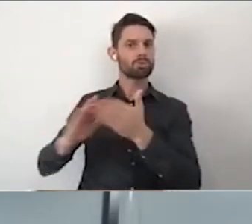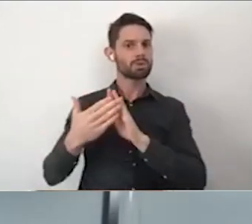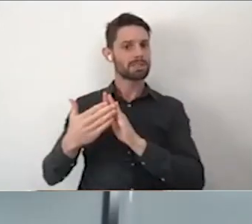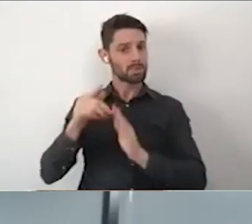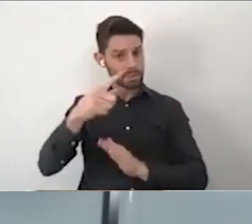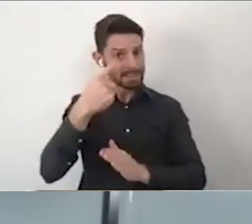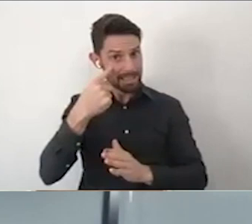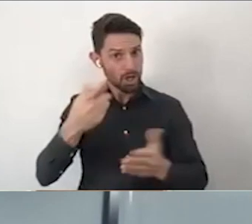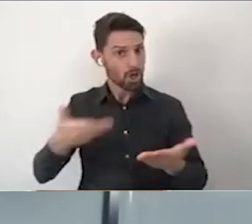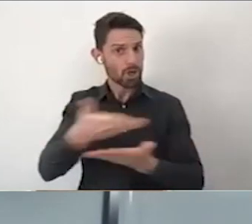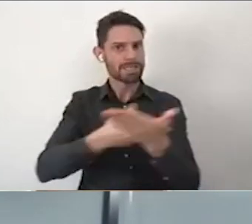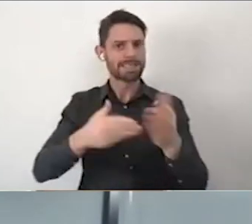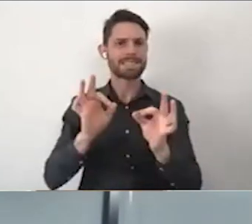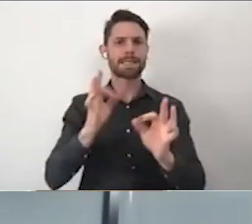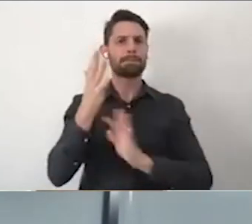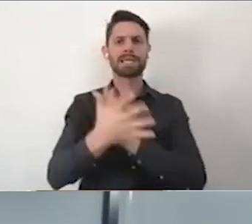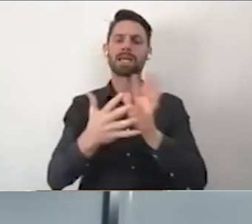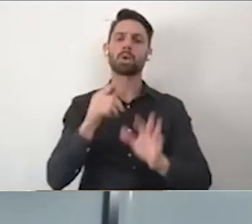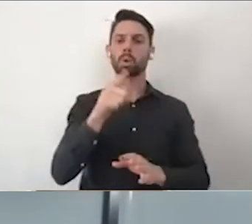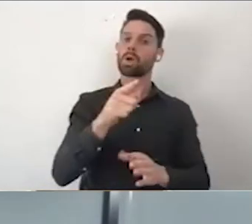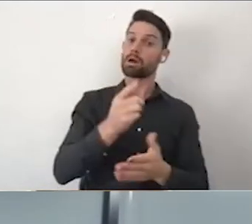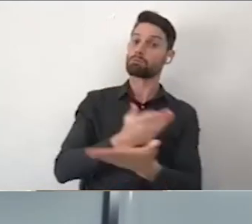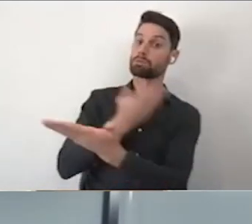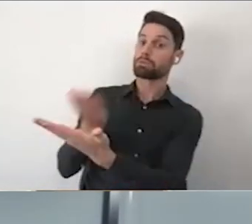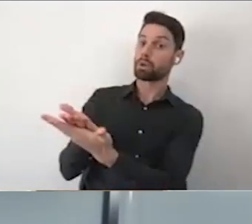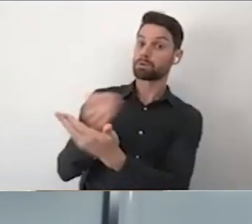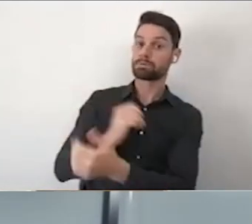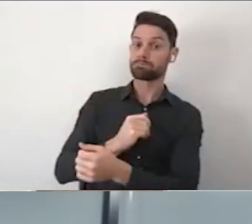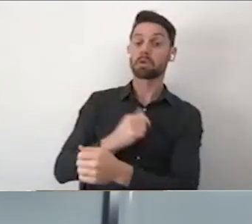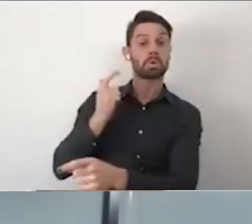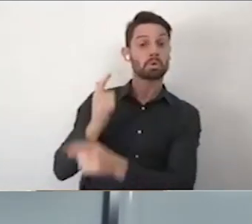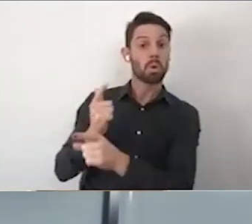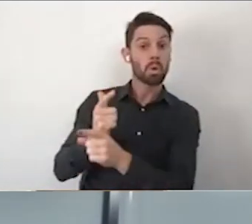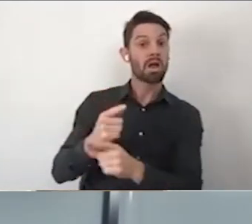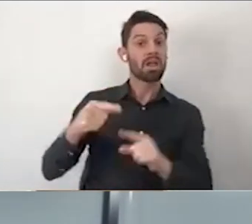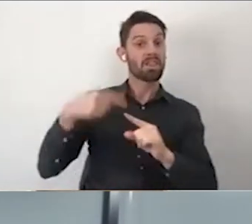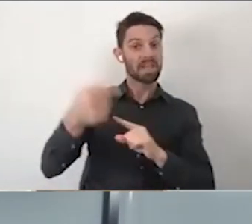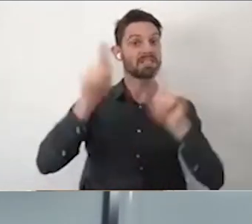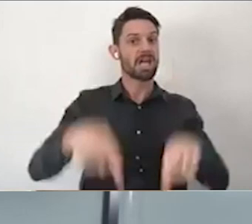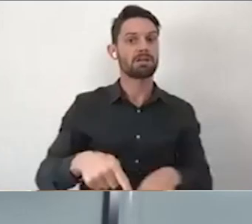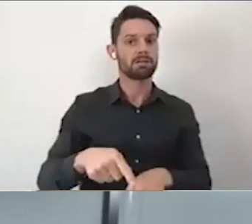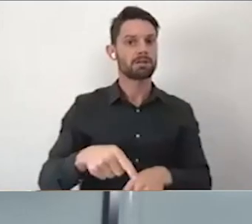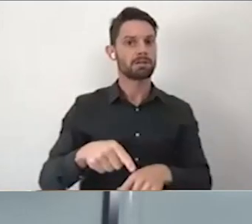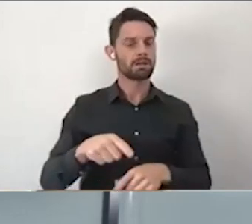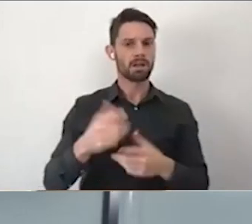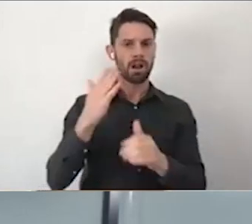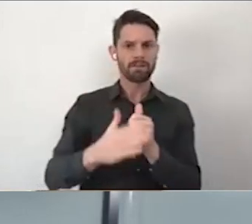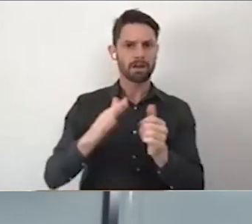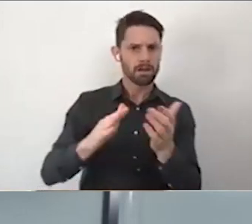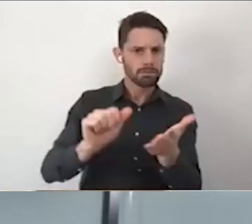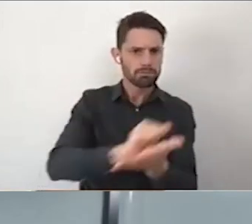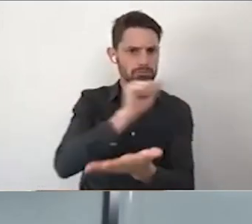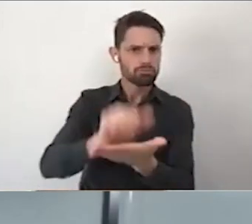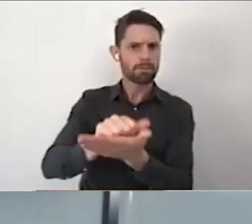and then present this as a fait accompli and only consult on how to implement independent assessments. It's not the